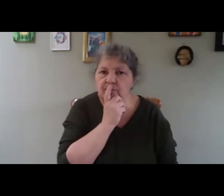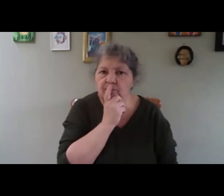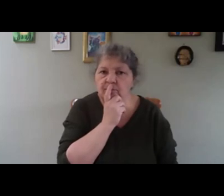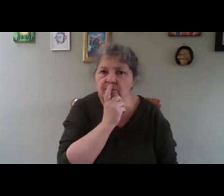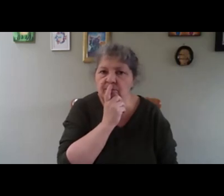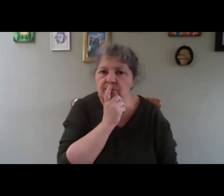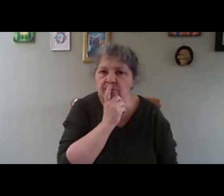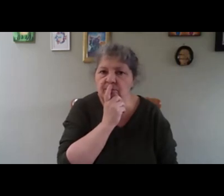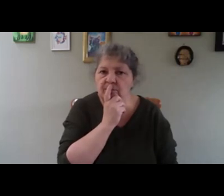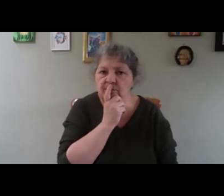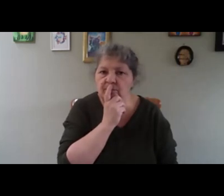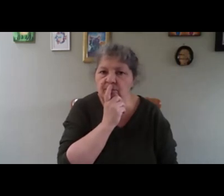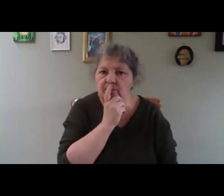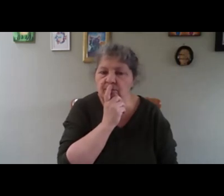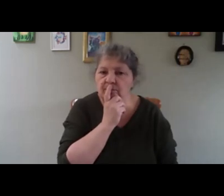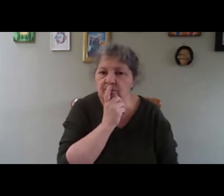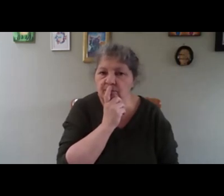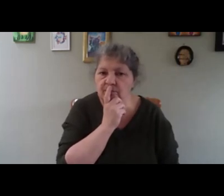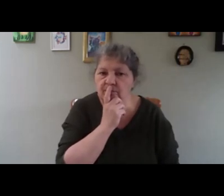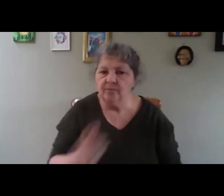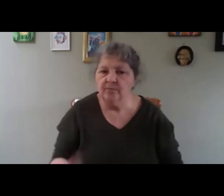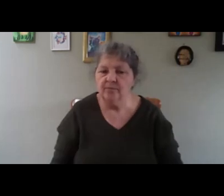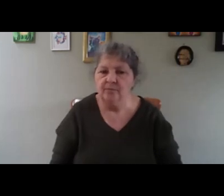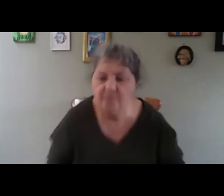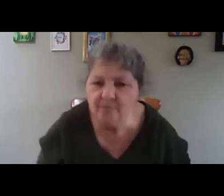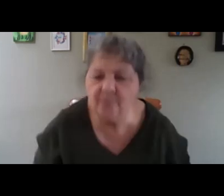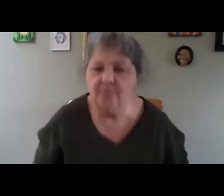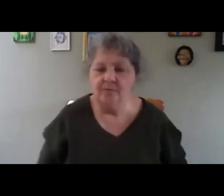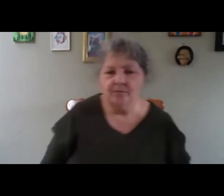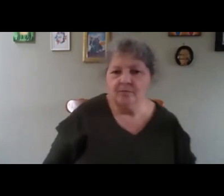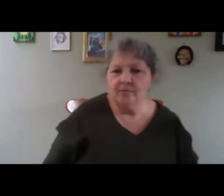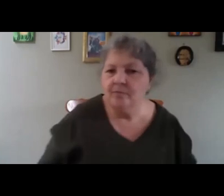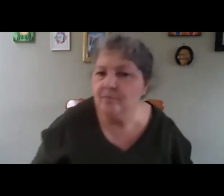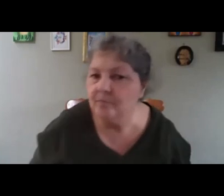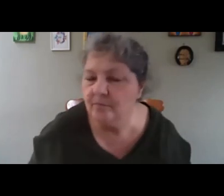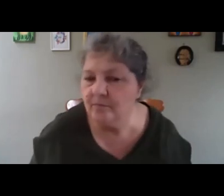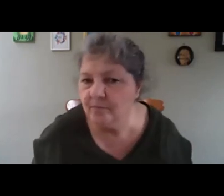from the west side, is it better?